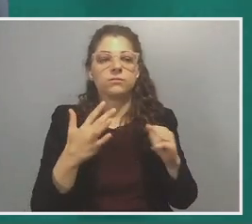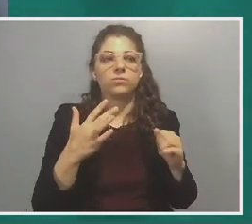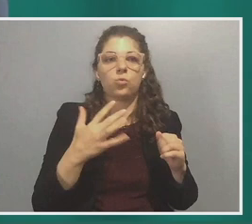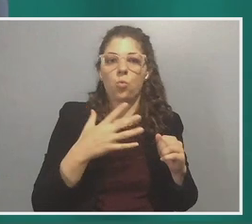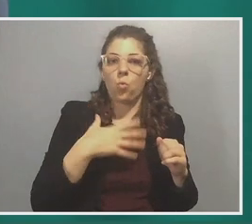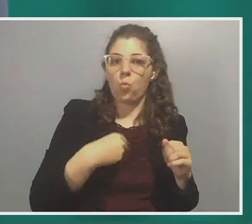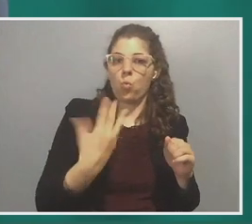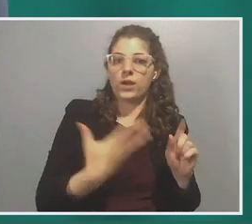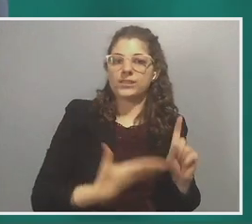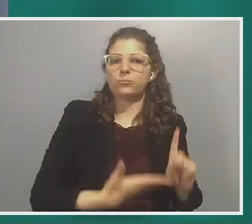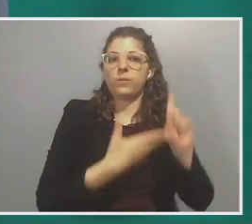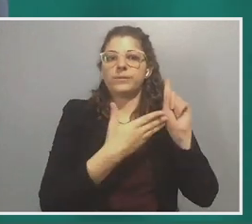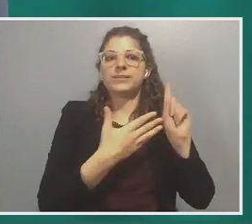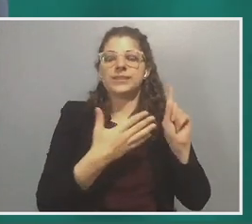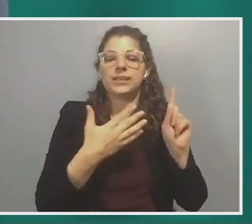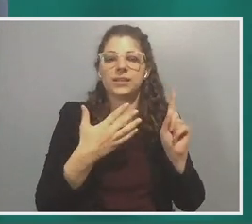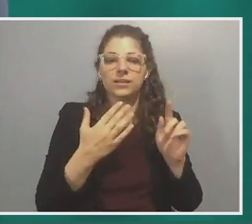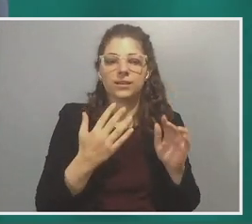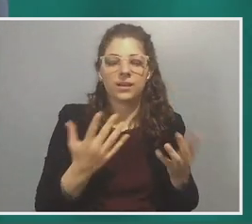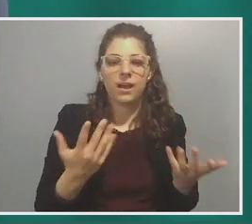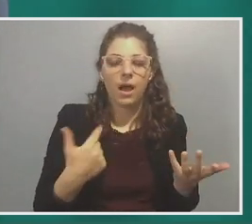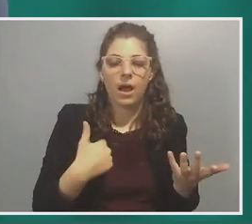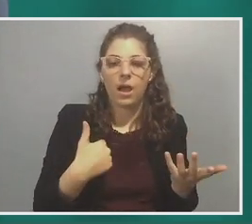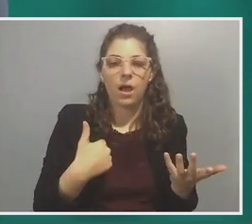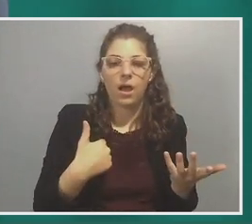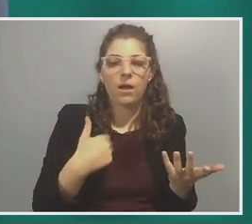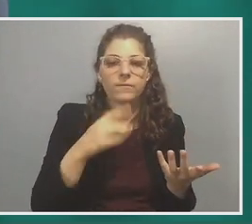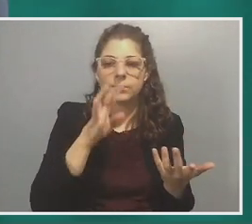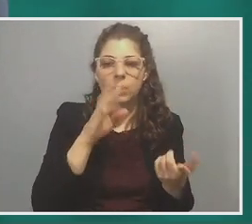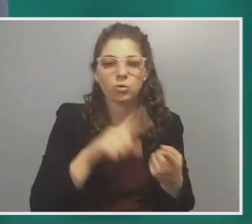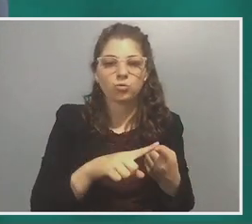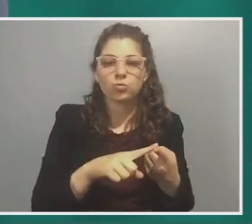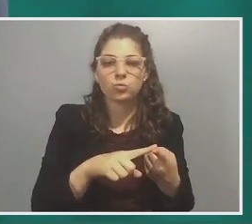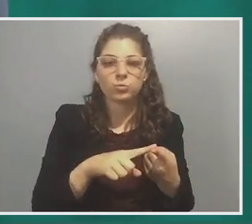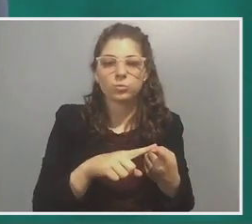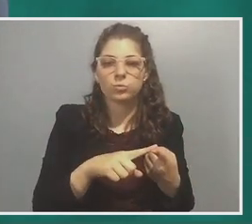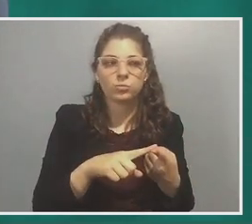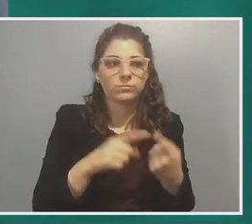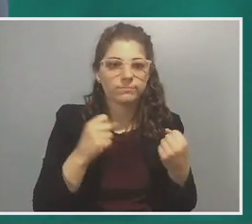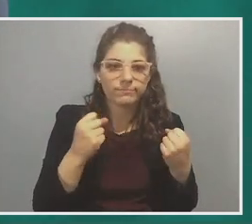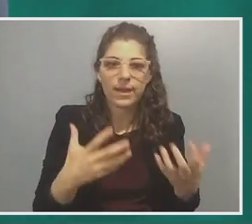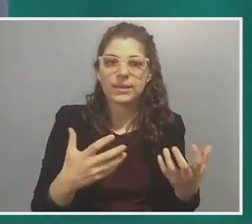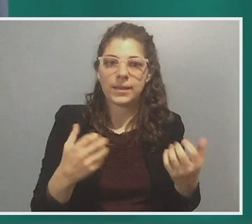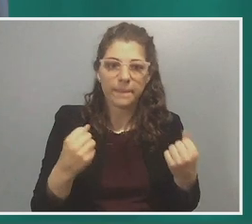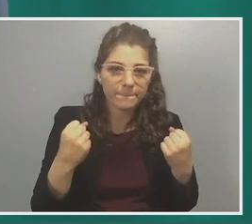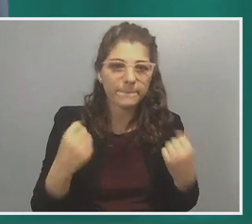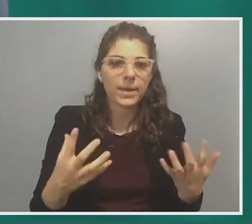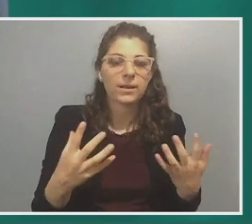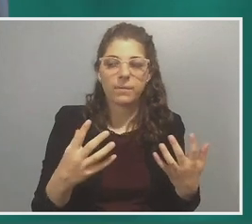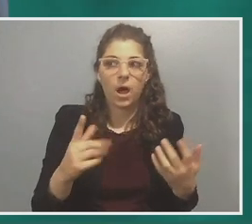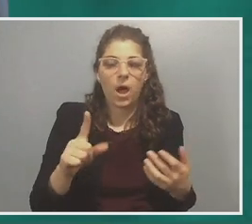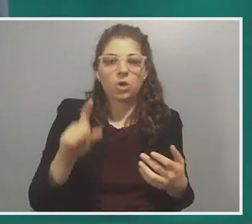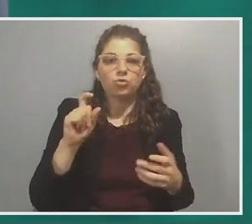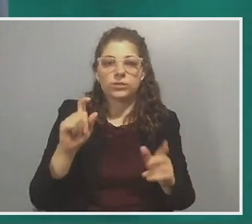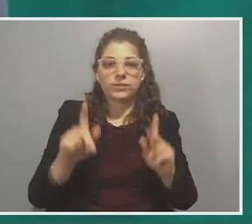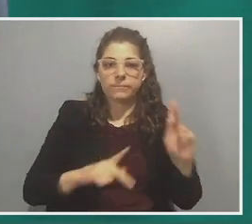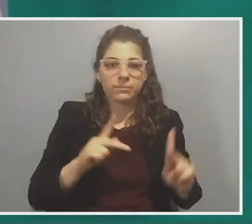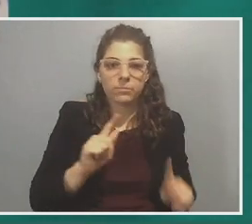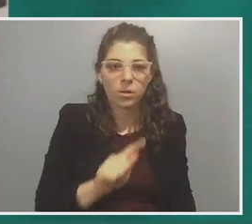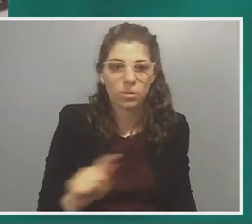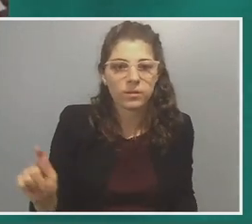ways it has manifested itself. I've talked to, uh, you know, dozens and dozens, hundreds of people, um,